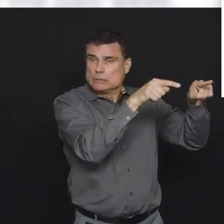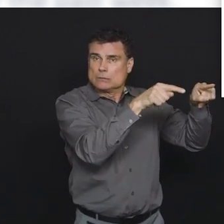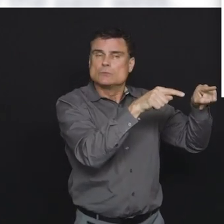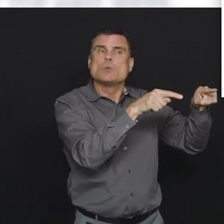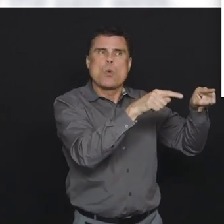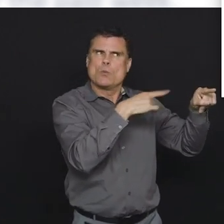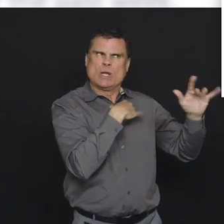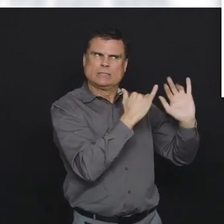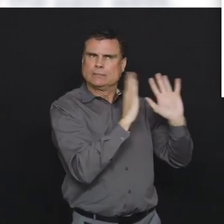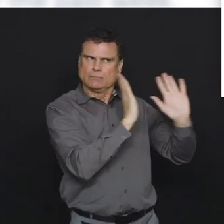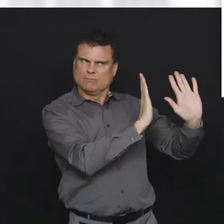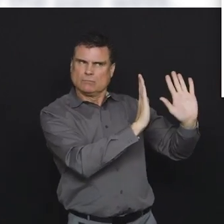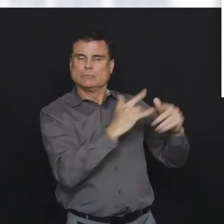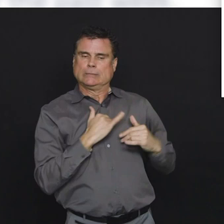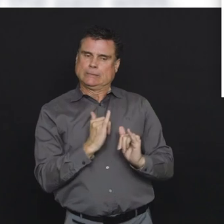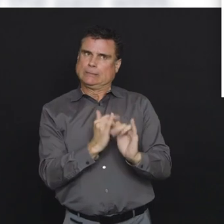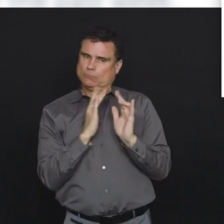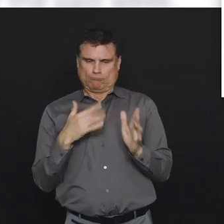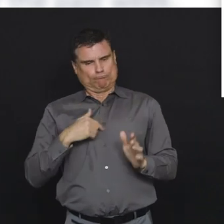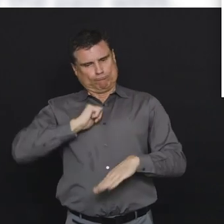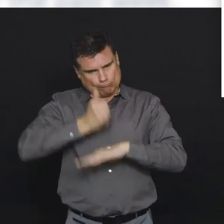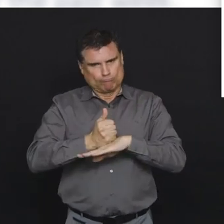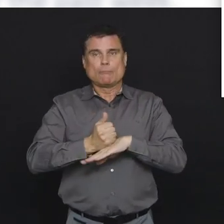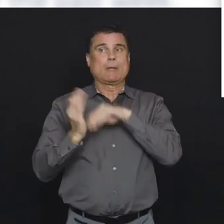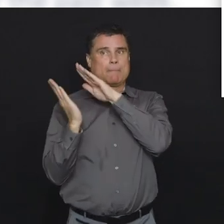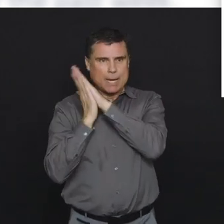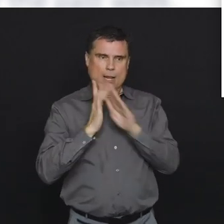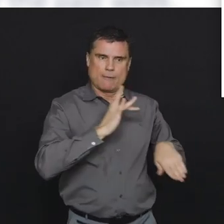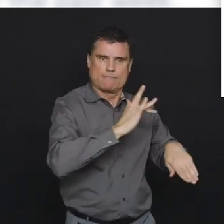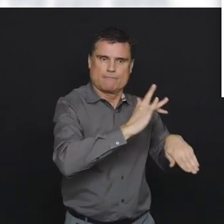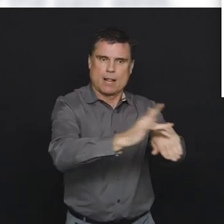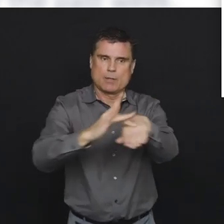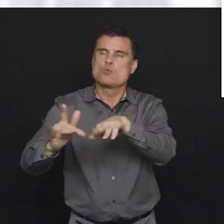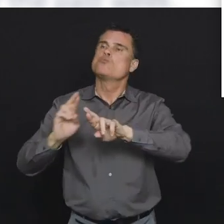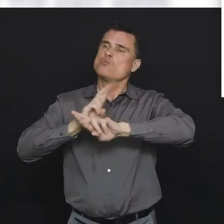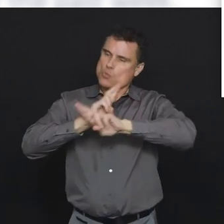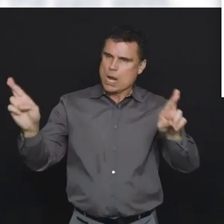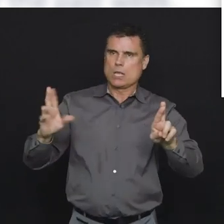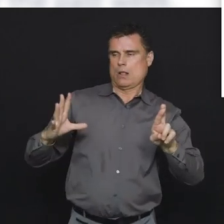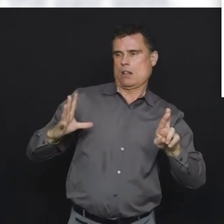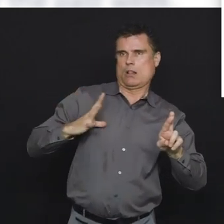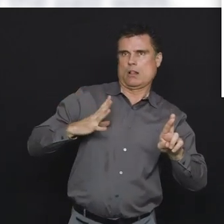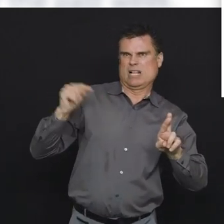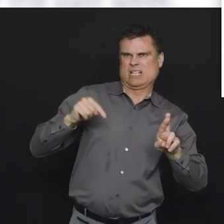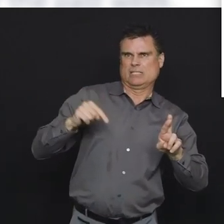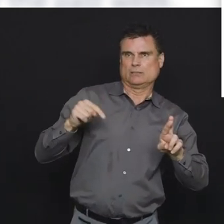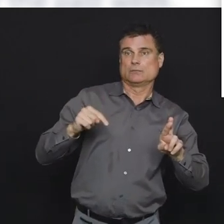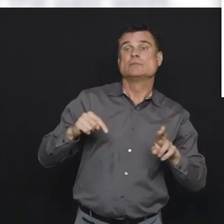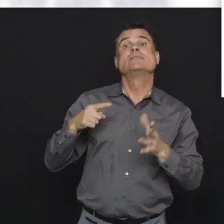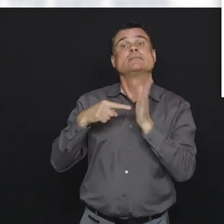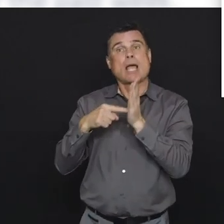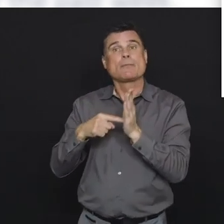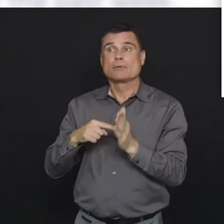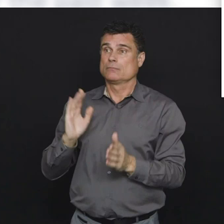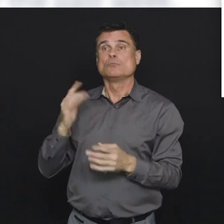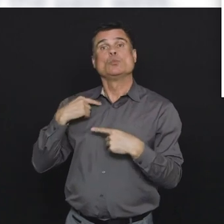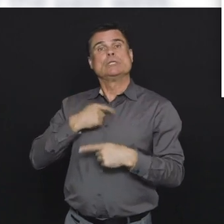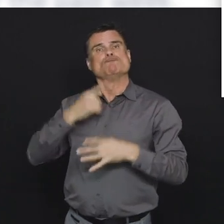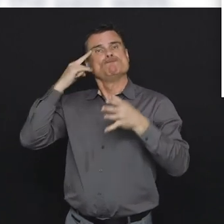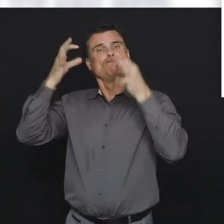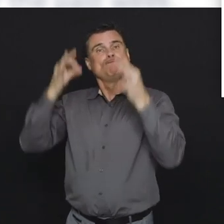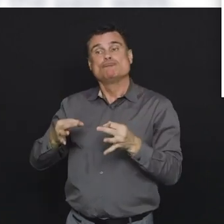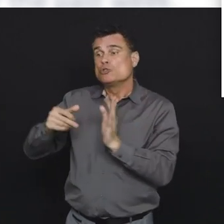good, focused on using all sites. This has been enabled in large part by the decision made by health authorities and by the government